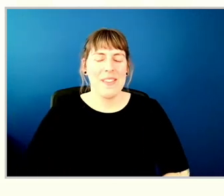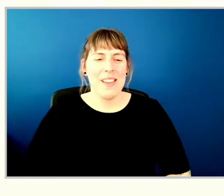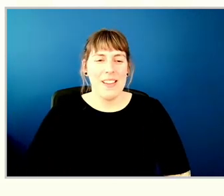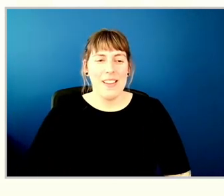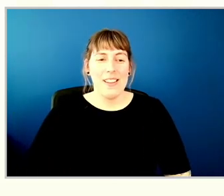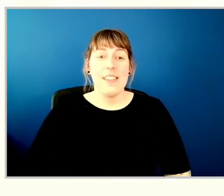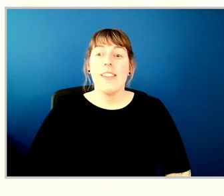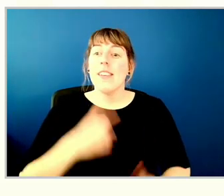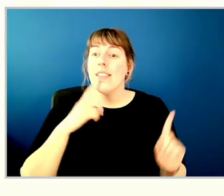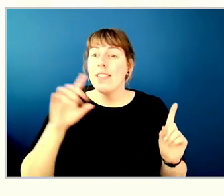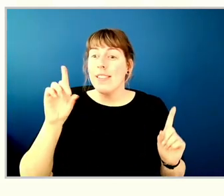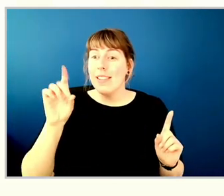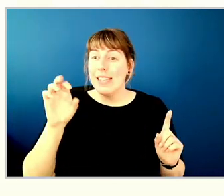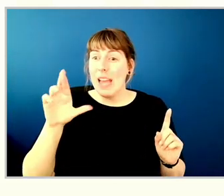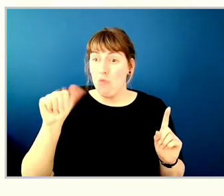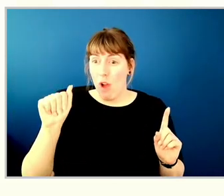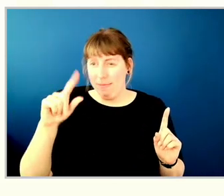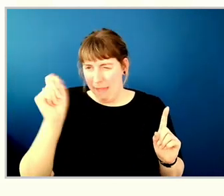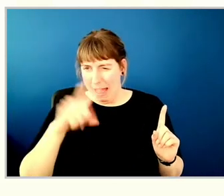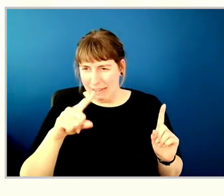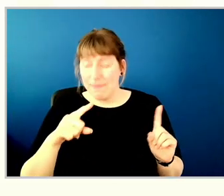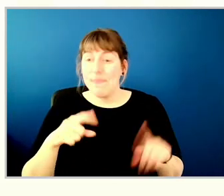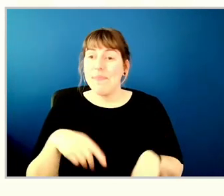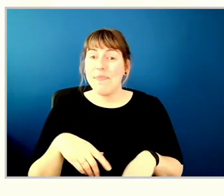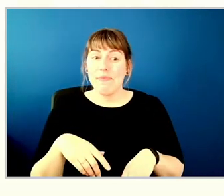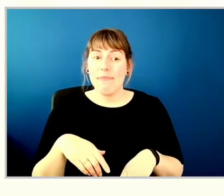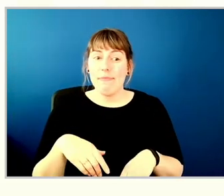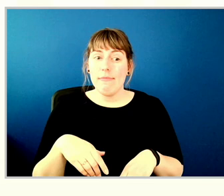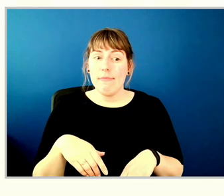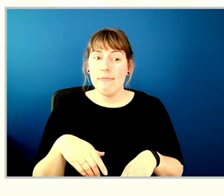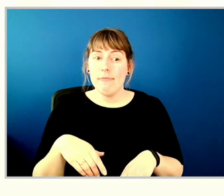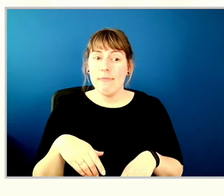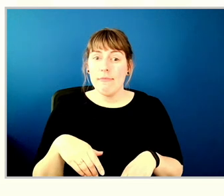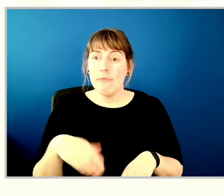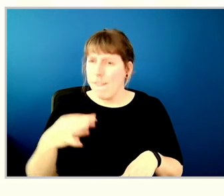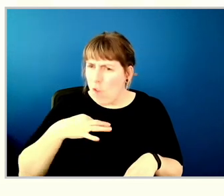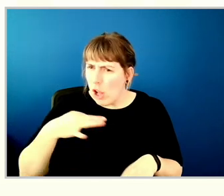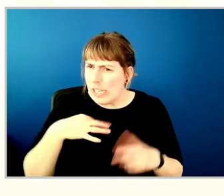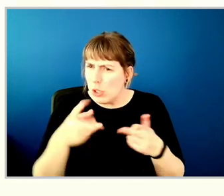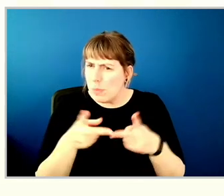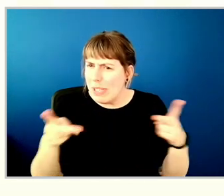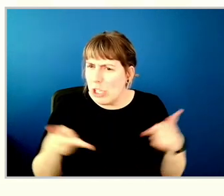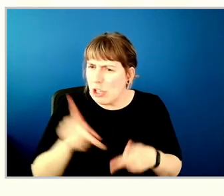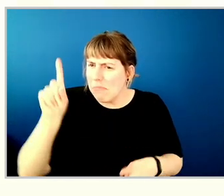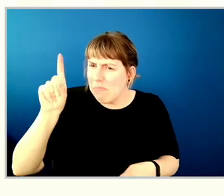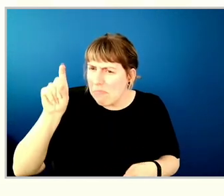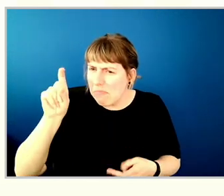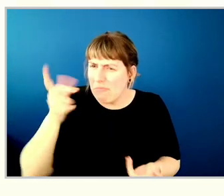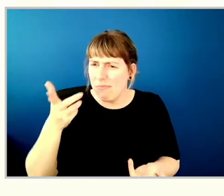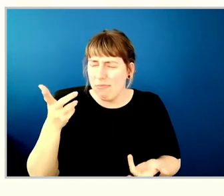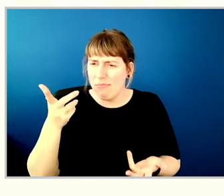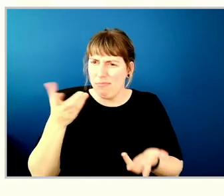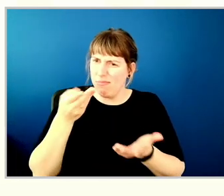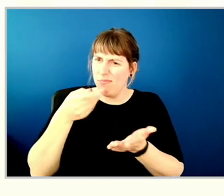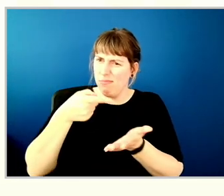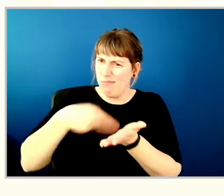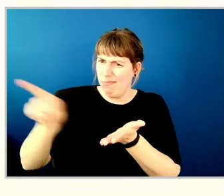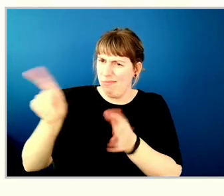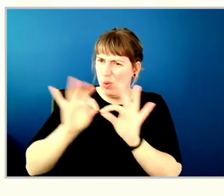have a question from Deborah, and her question is, how is it a volunteer position? Is remunerated at all?